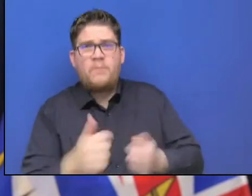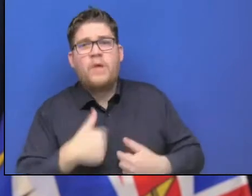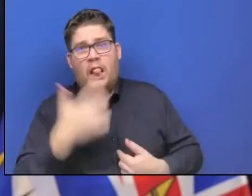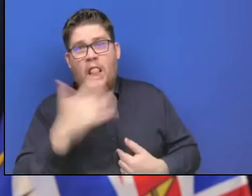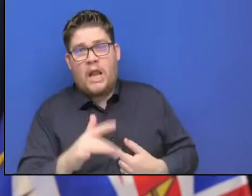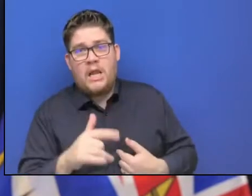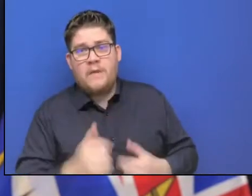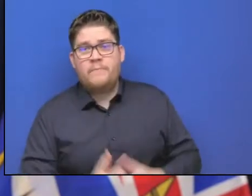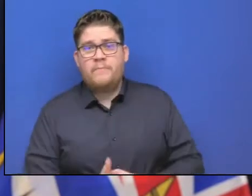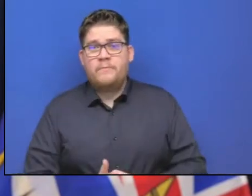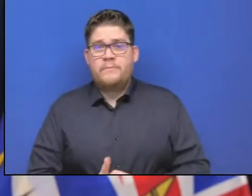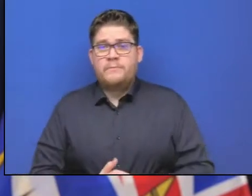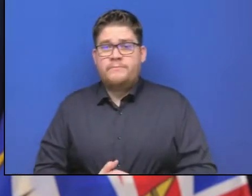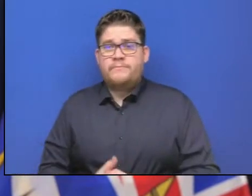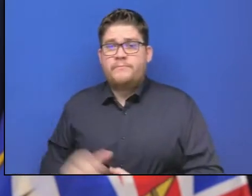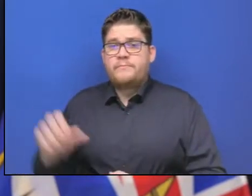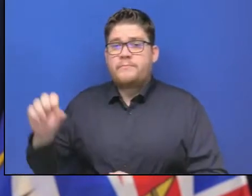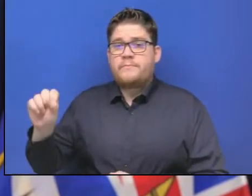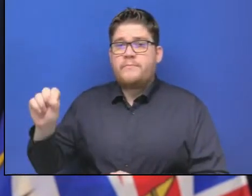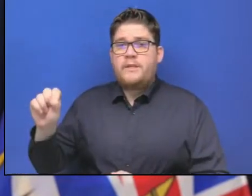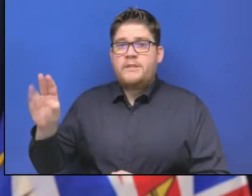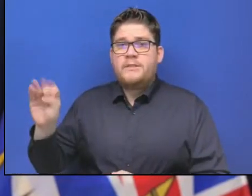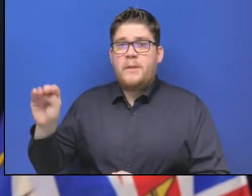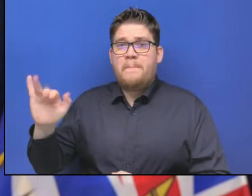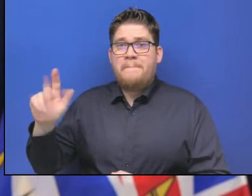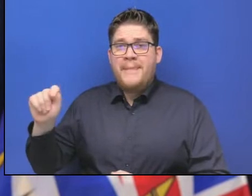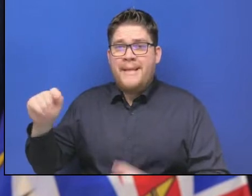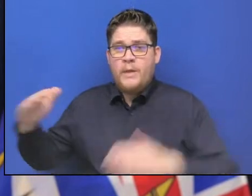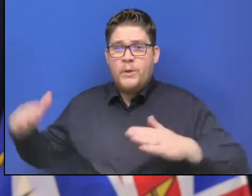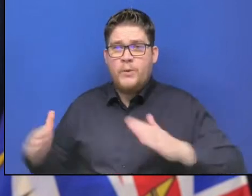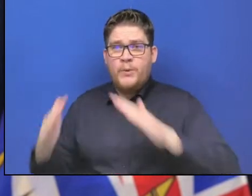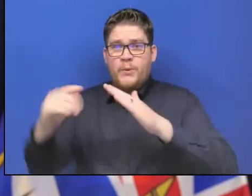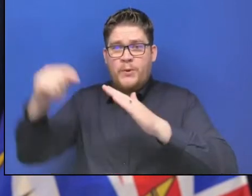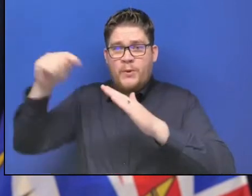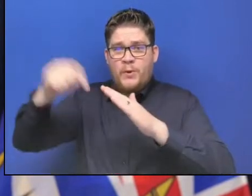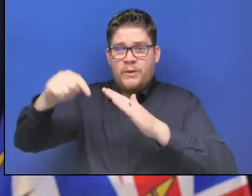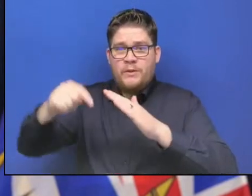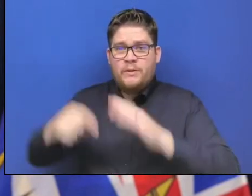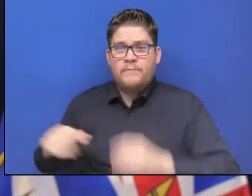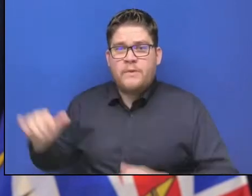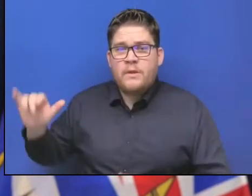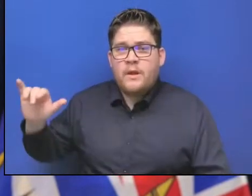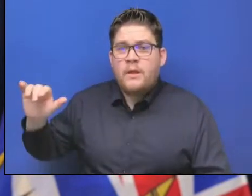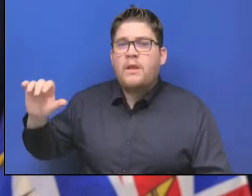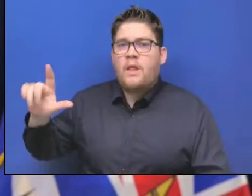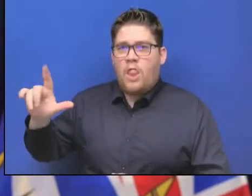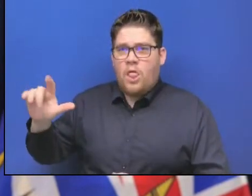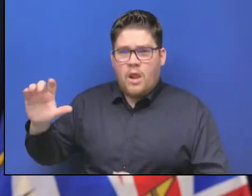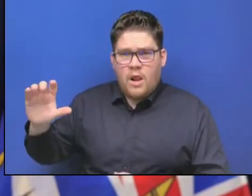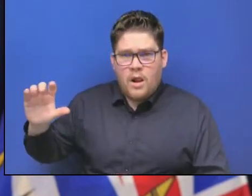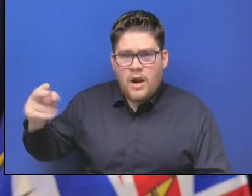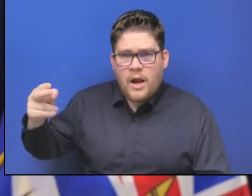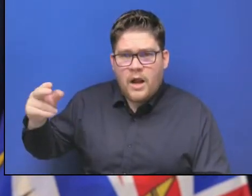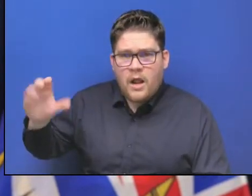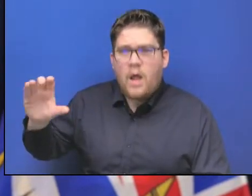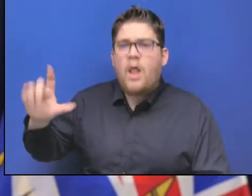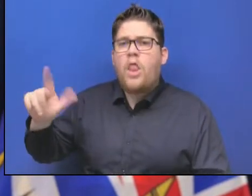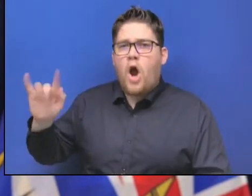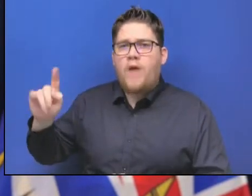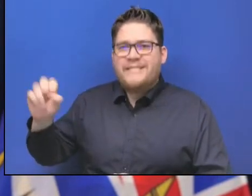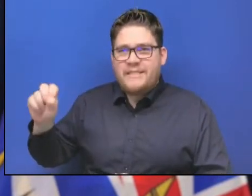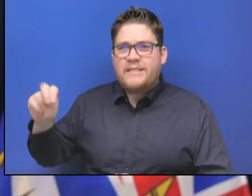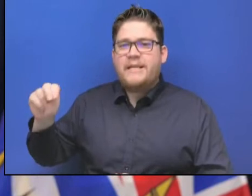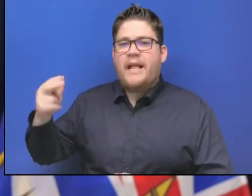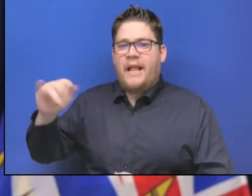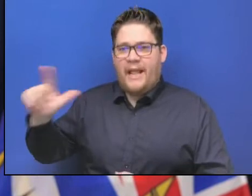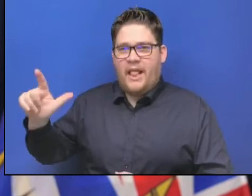Summit as well as Larson Hill and the segment from Larson Hill to Merritt. We will be providing a lot more information about what drivers can expect along the corridor as